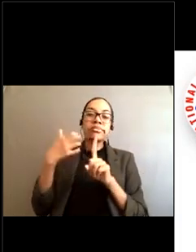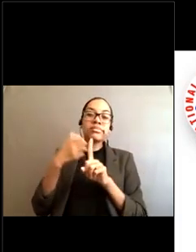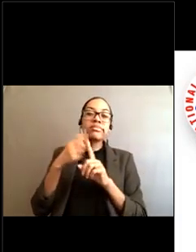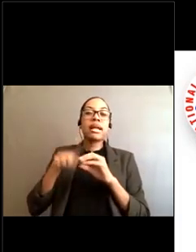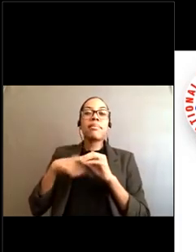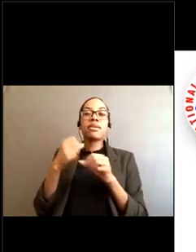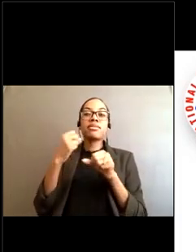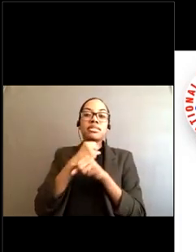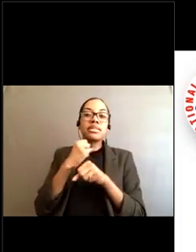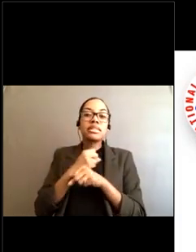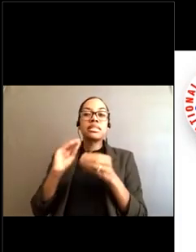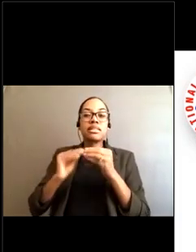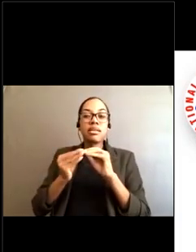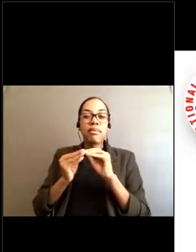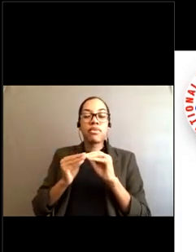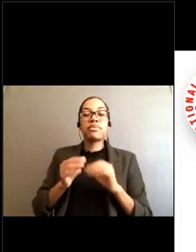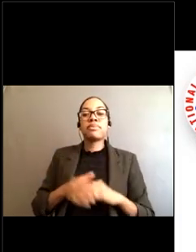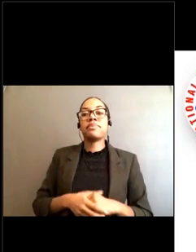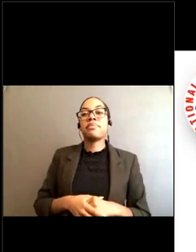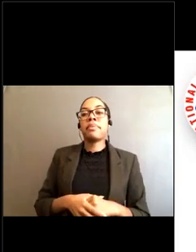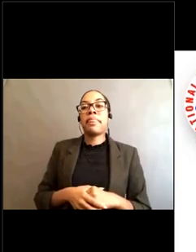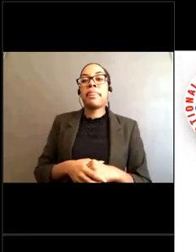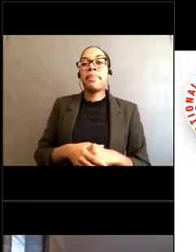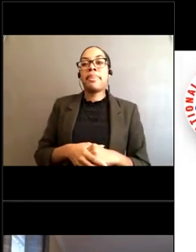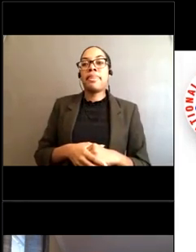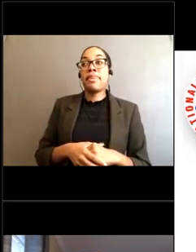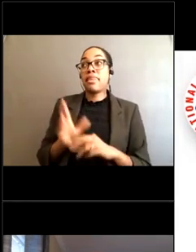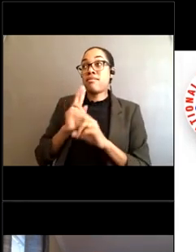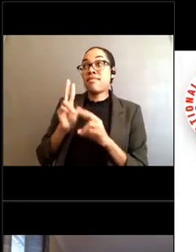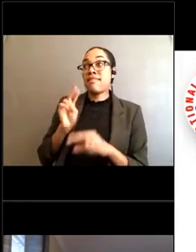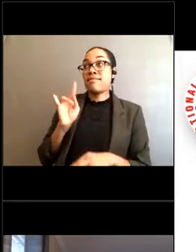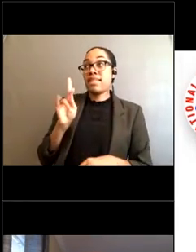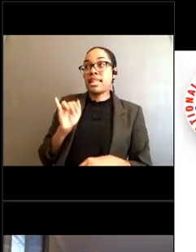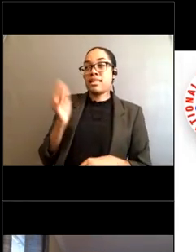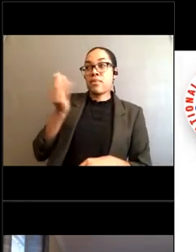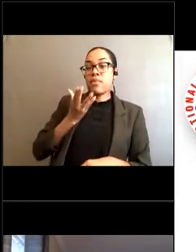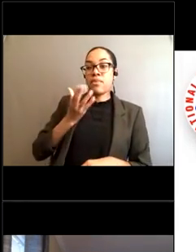Lorenzo event. Let me know when you're ready, Vicki.